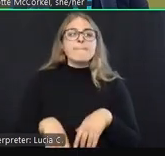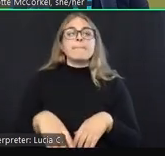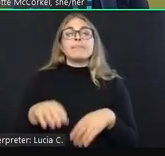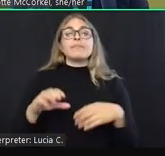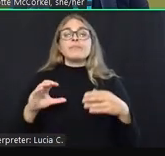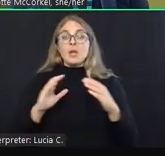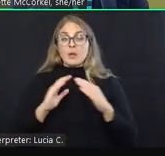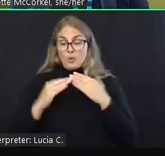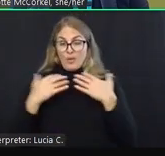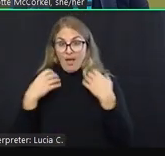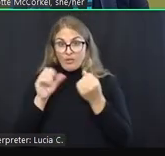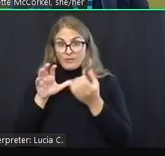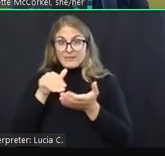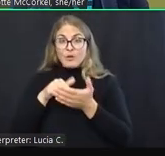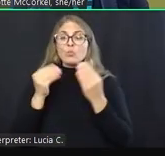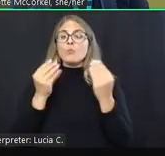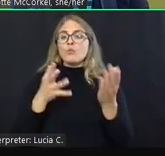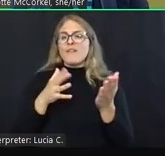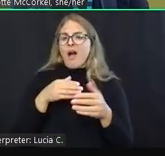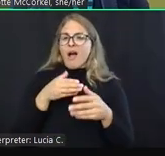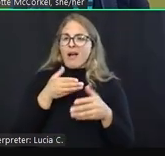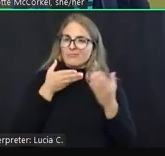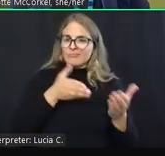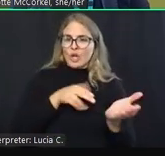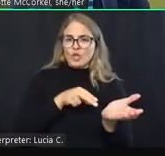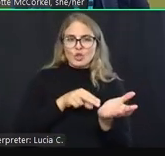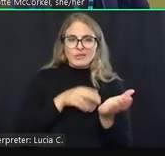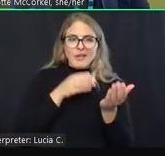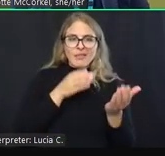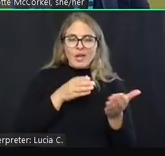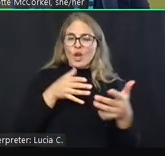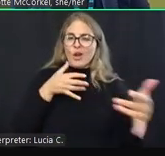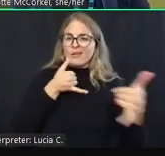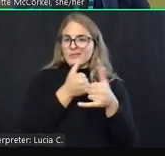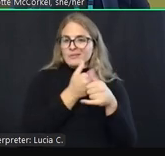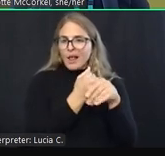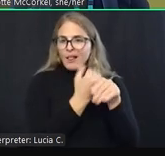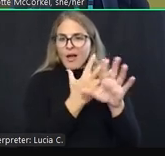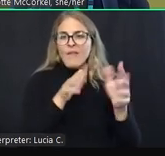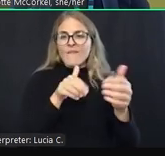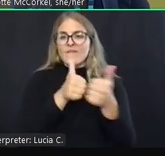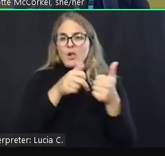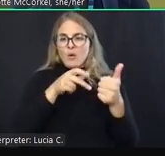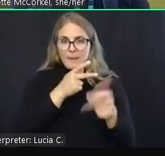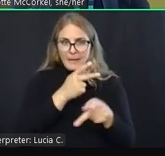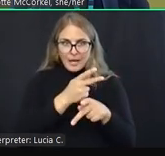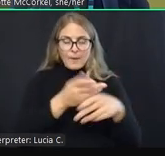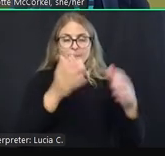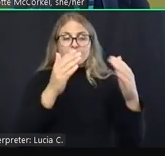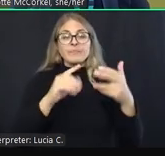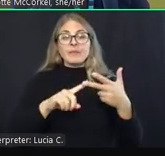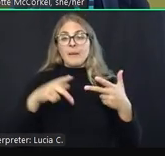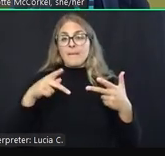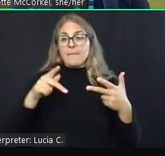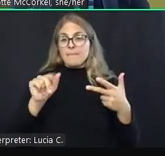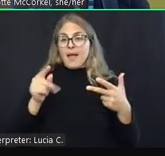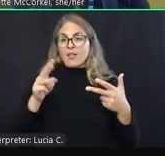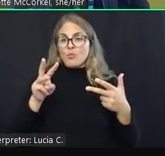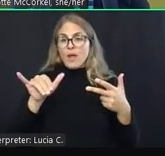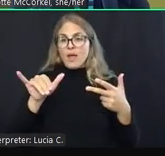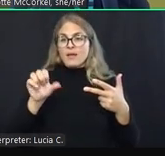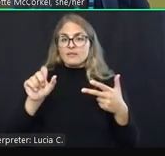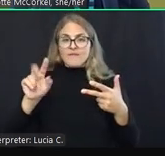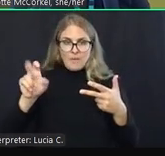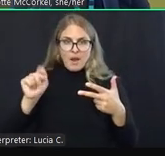will provide the on-site nursing, telehealth and follow-up medical care. Pathways Vermont will be providing the peer support